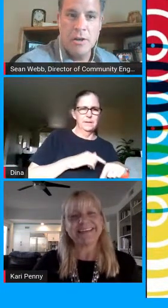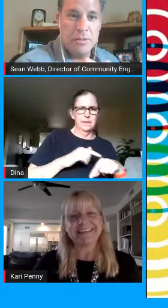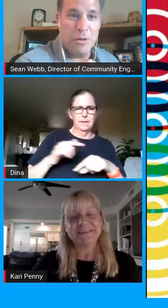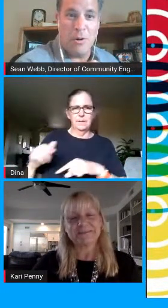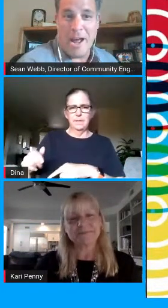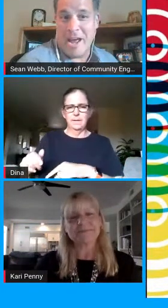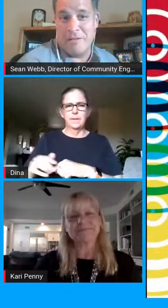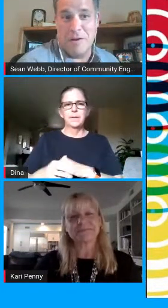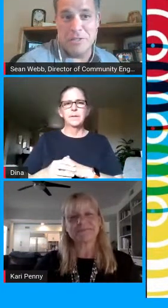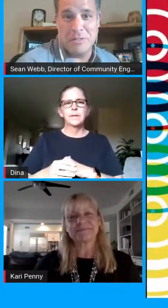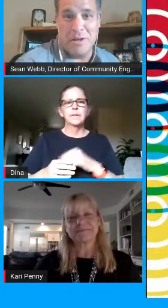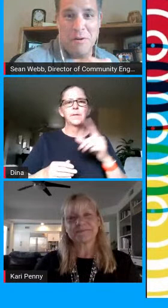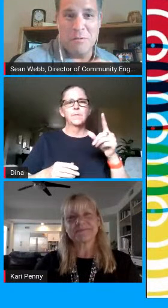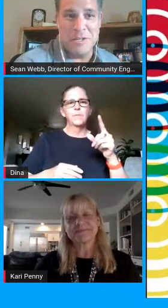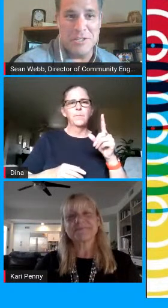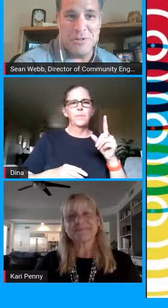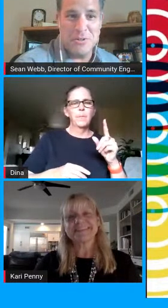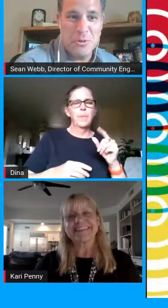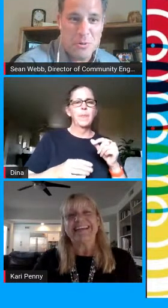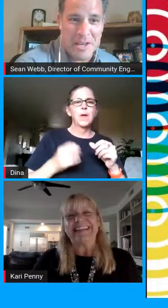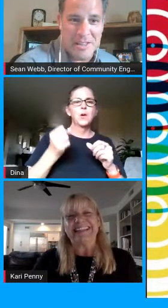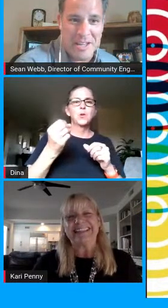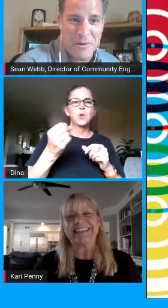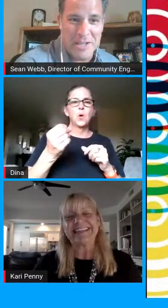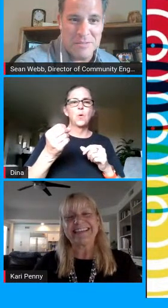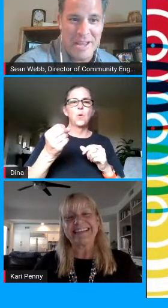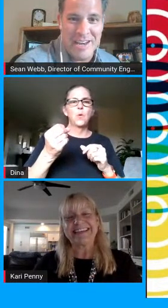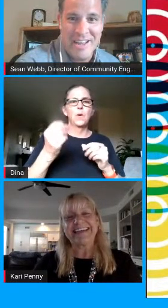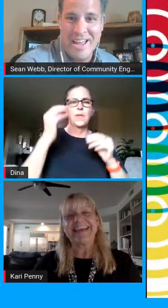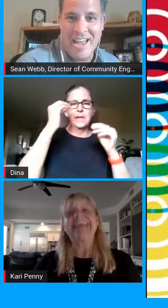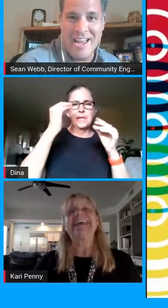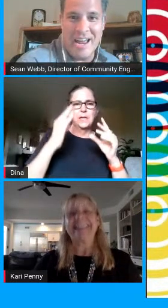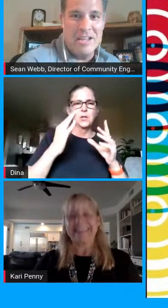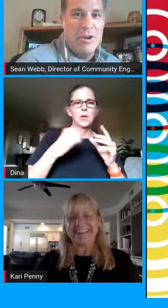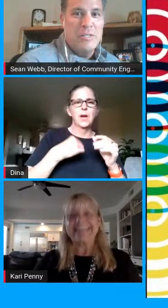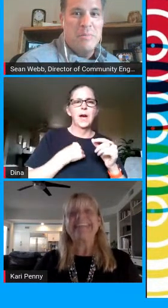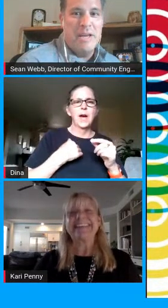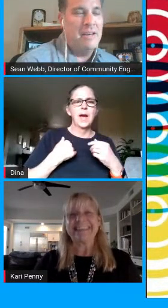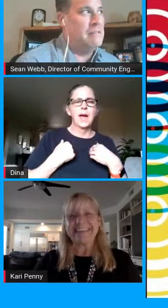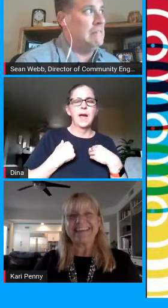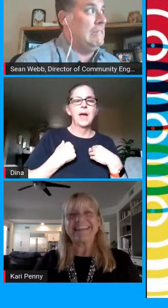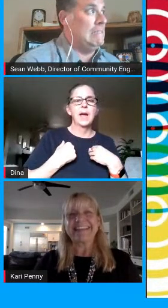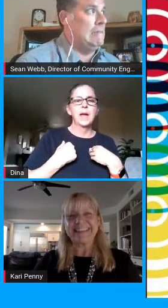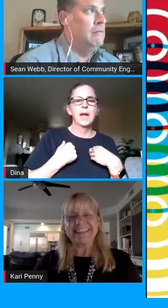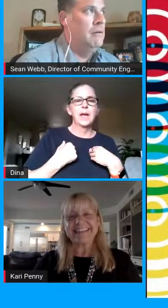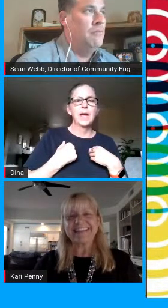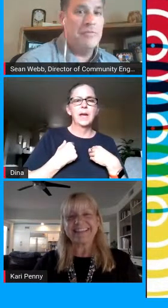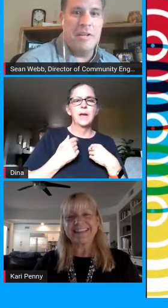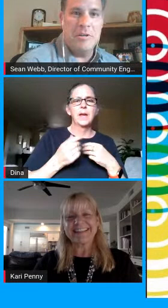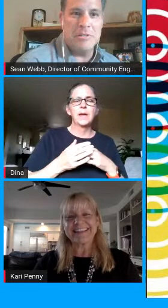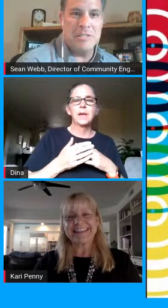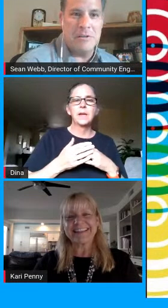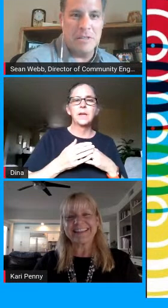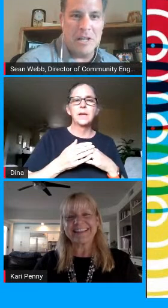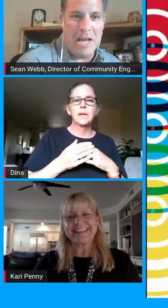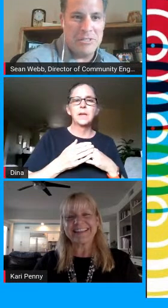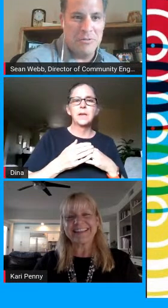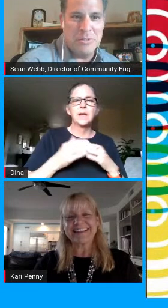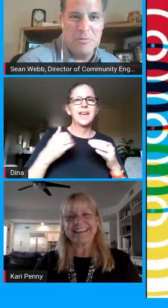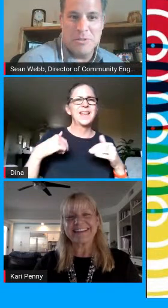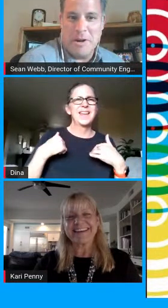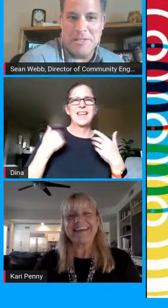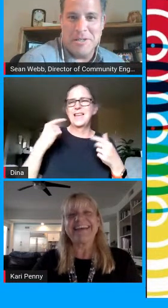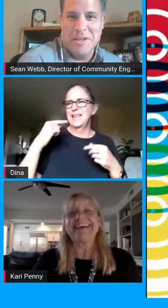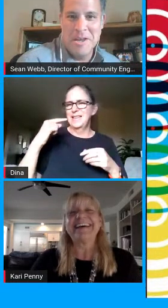so i had fun just playing around with the teacher toolkit that you guys made and you know it's been geez 15 years since i was in the